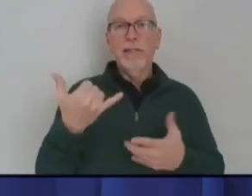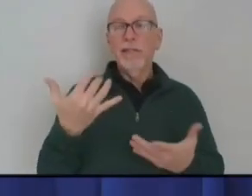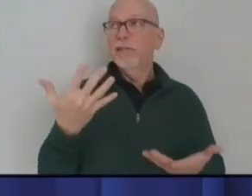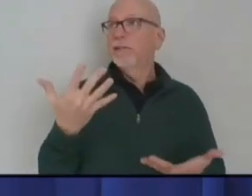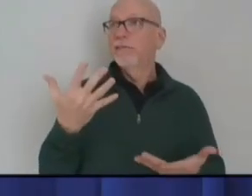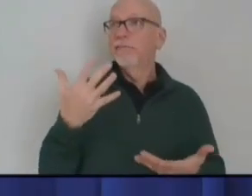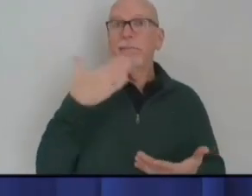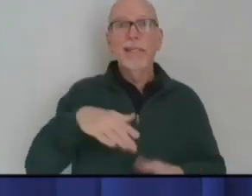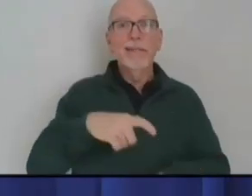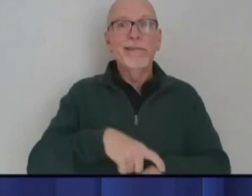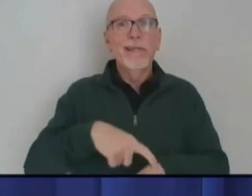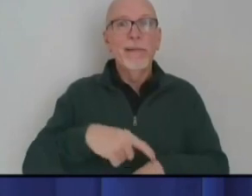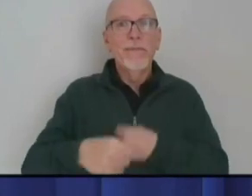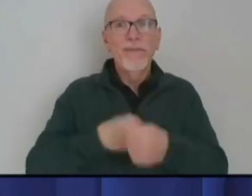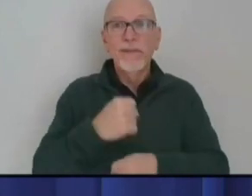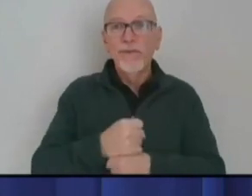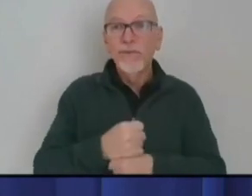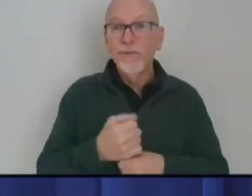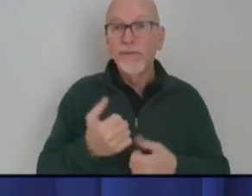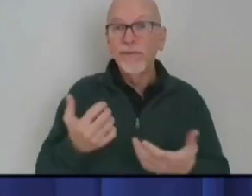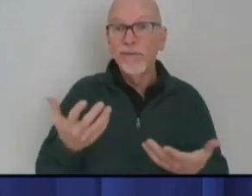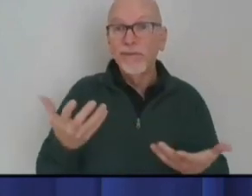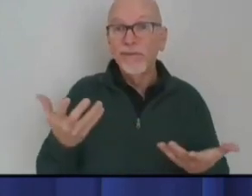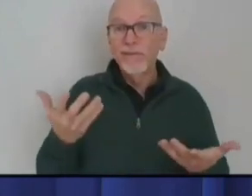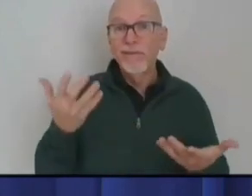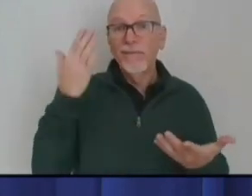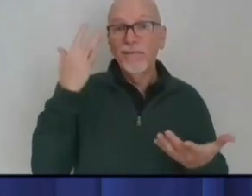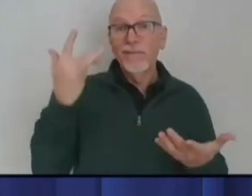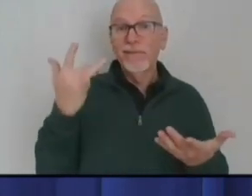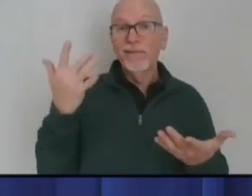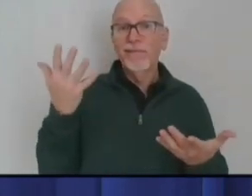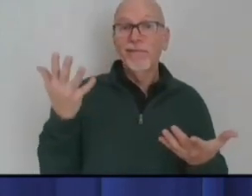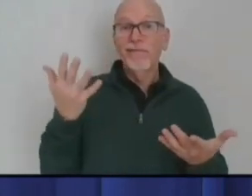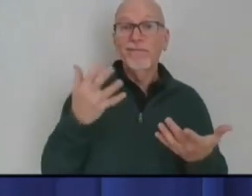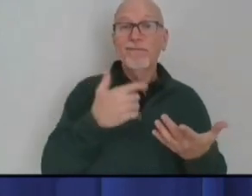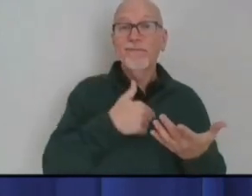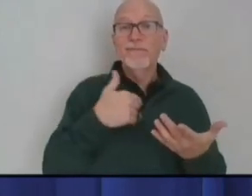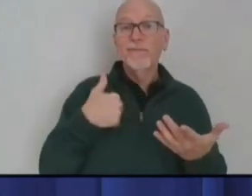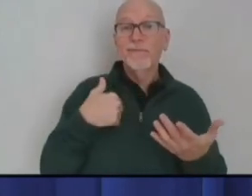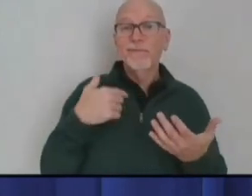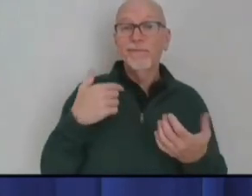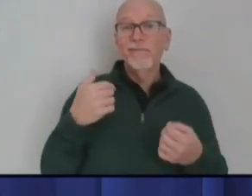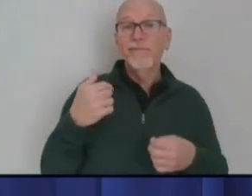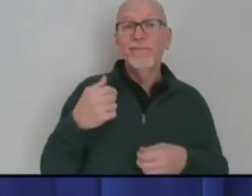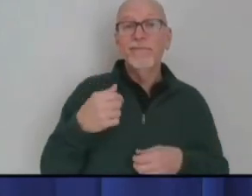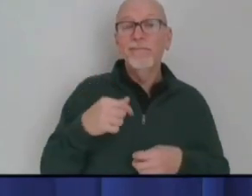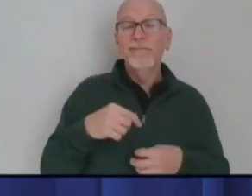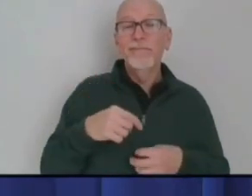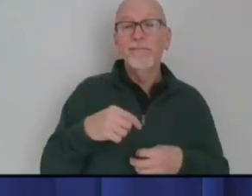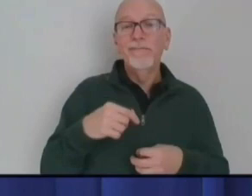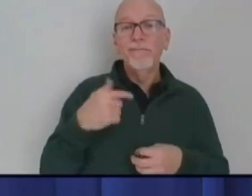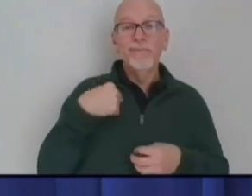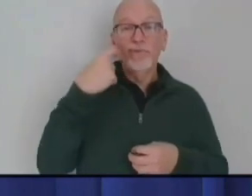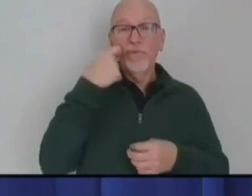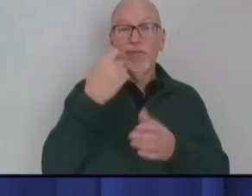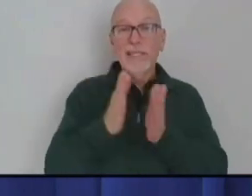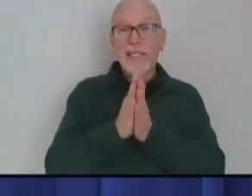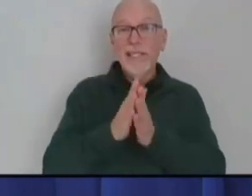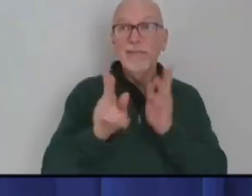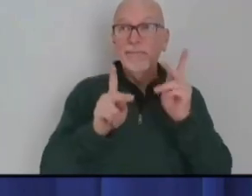because, you know, we just asked Hoosiers to